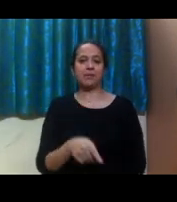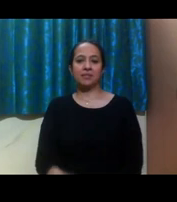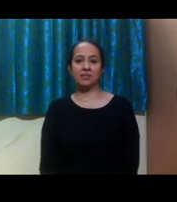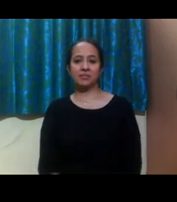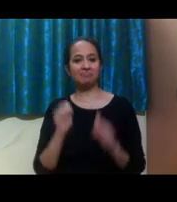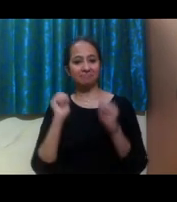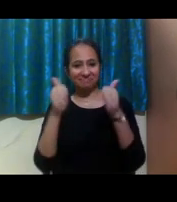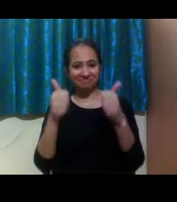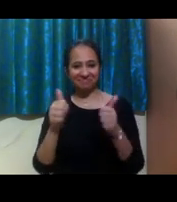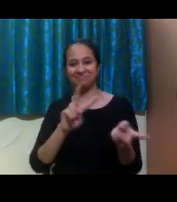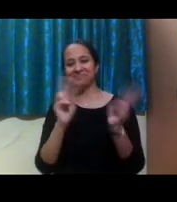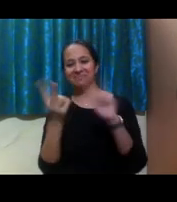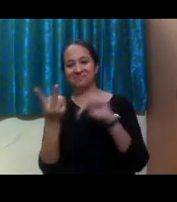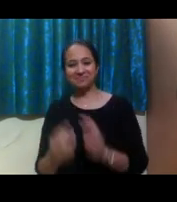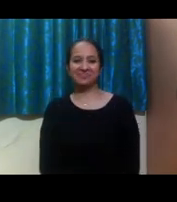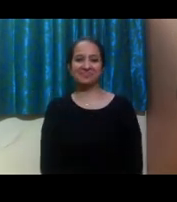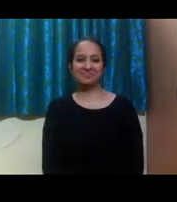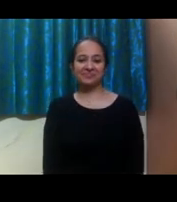next slide please.